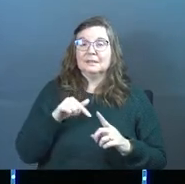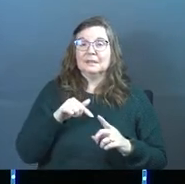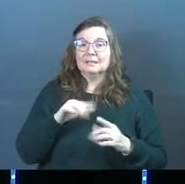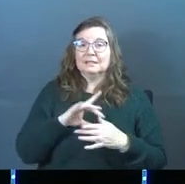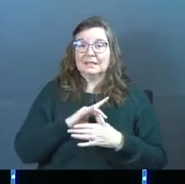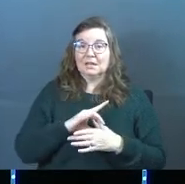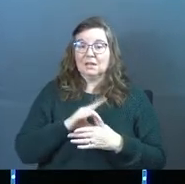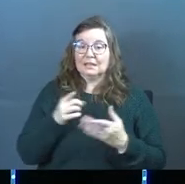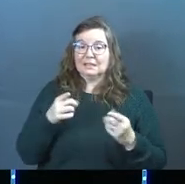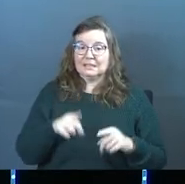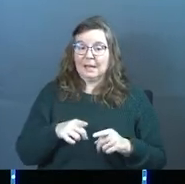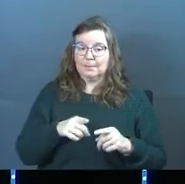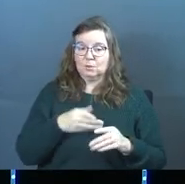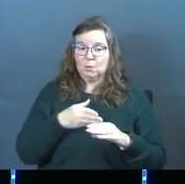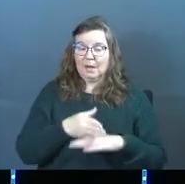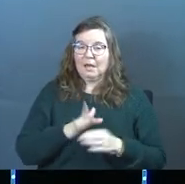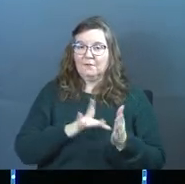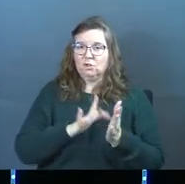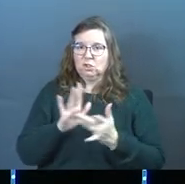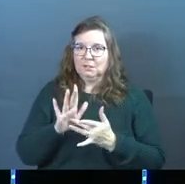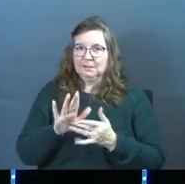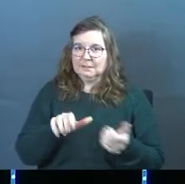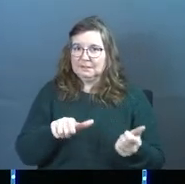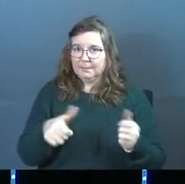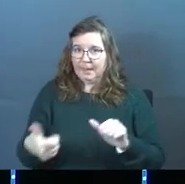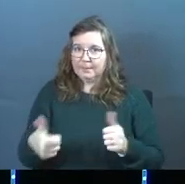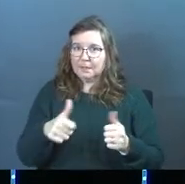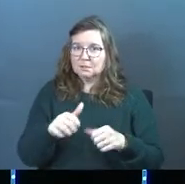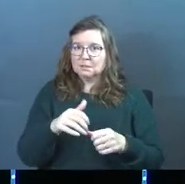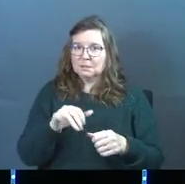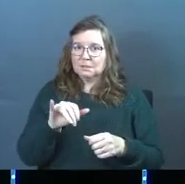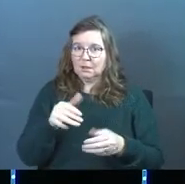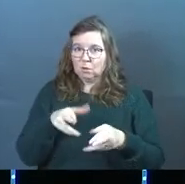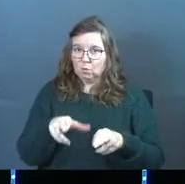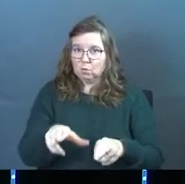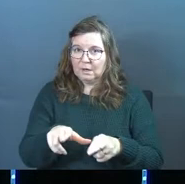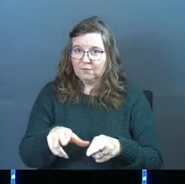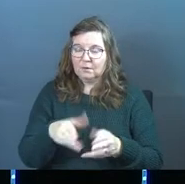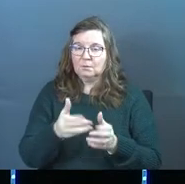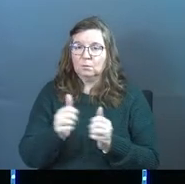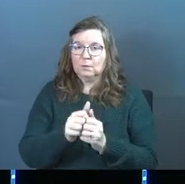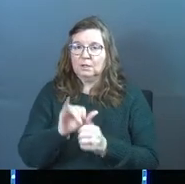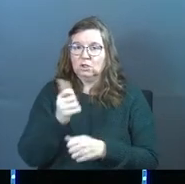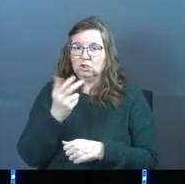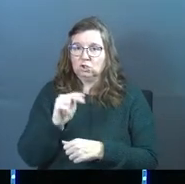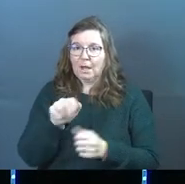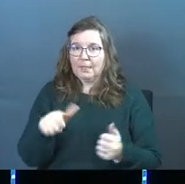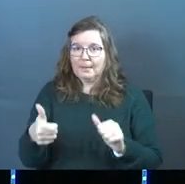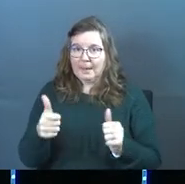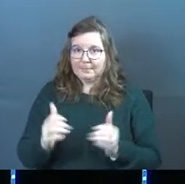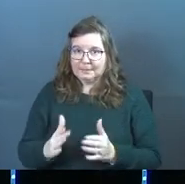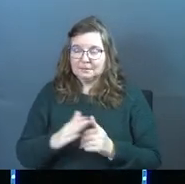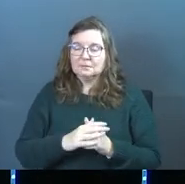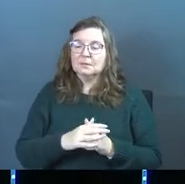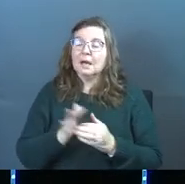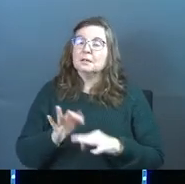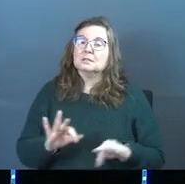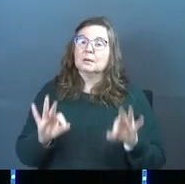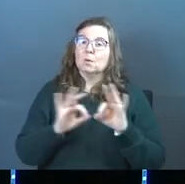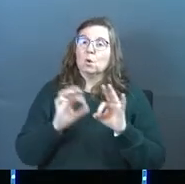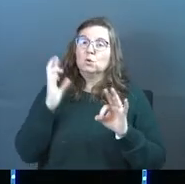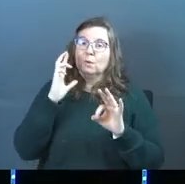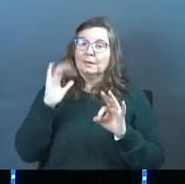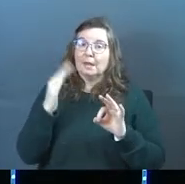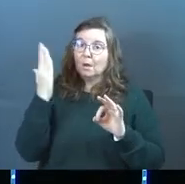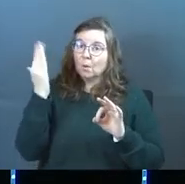contextually, this happens right after Jesus is baptized in the Jordan by John the Baptist. And it's important that you